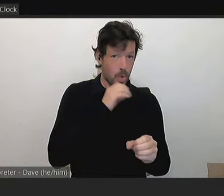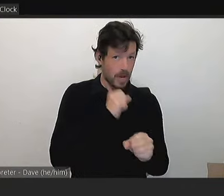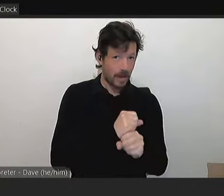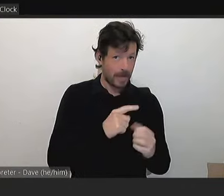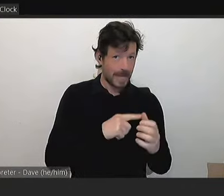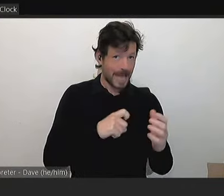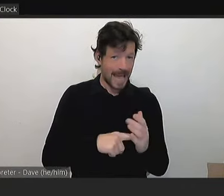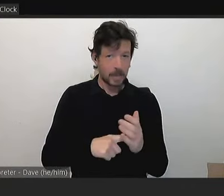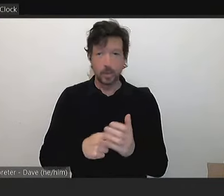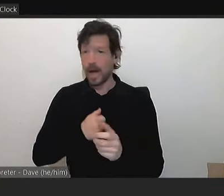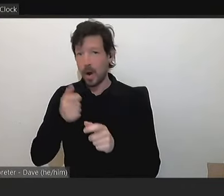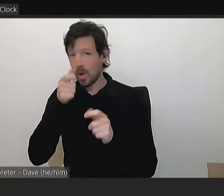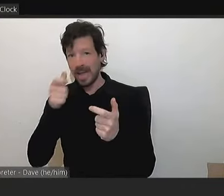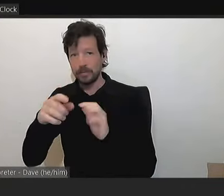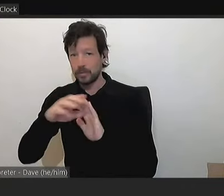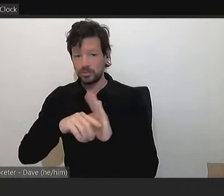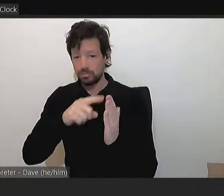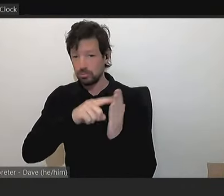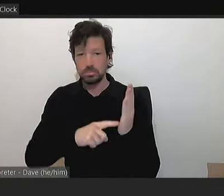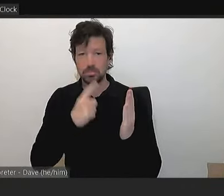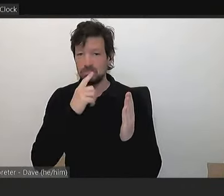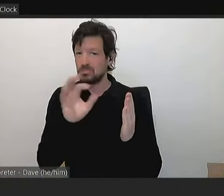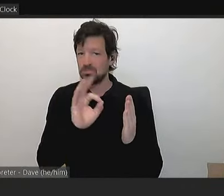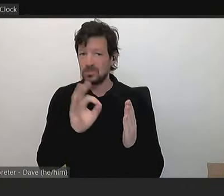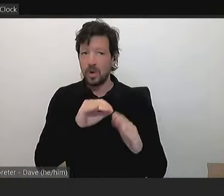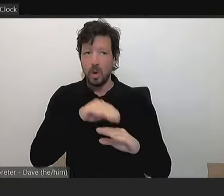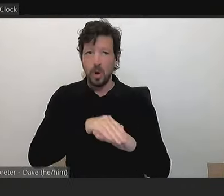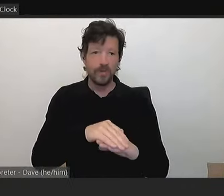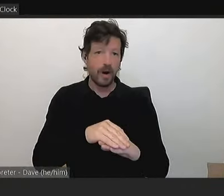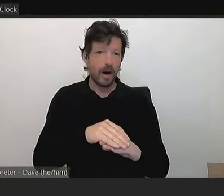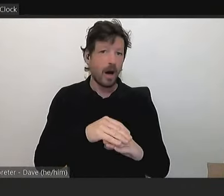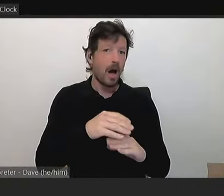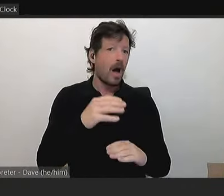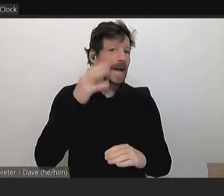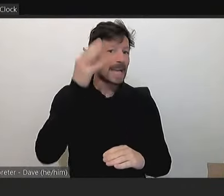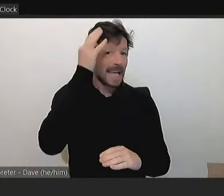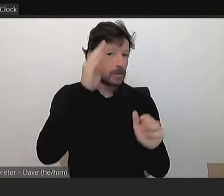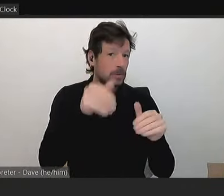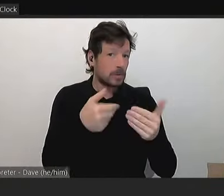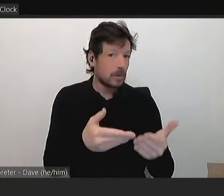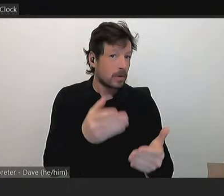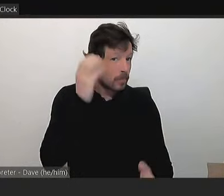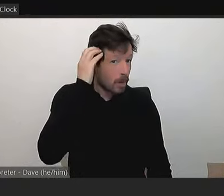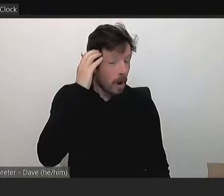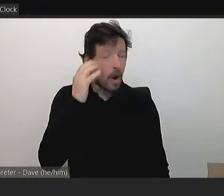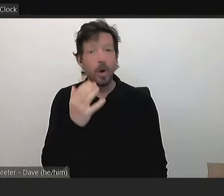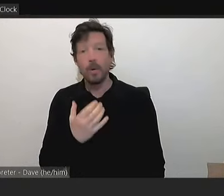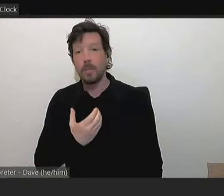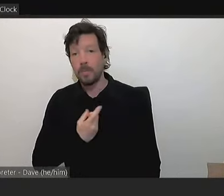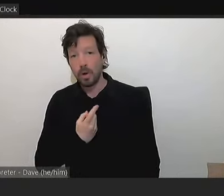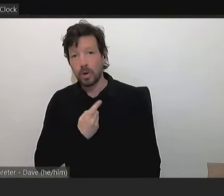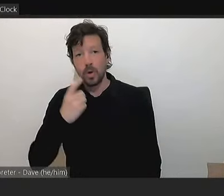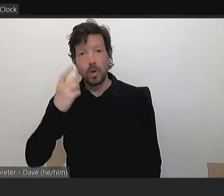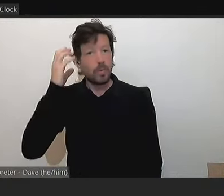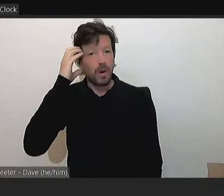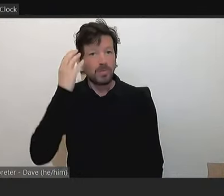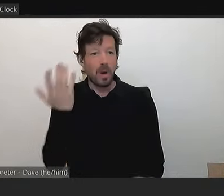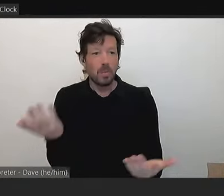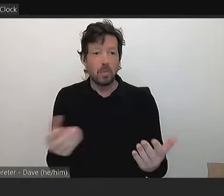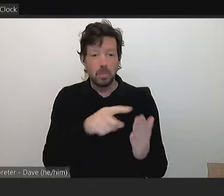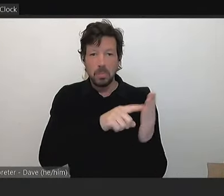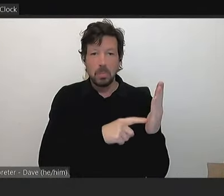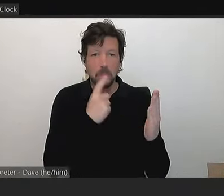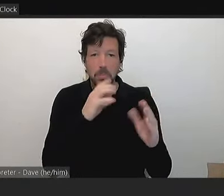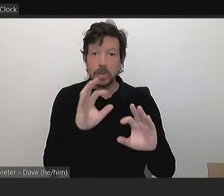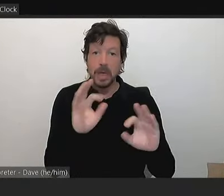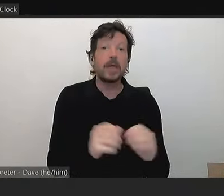rules that prohibit the use of either a Council-issued mobile device or a personal mobile device, including mobile phones, a tablet